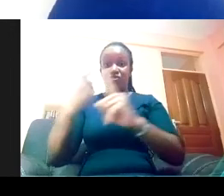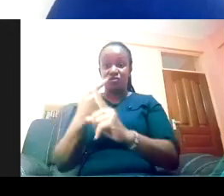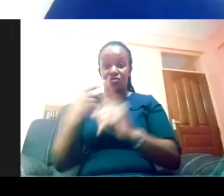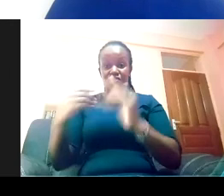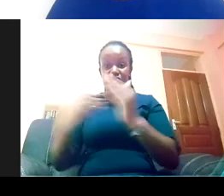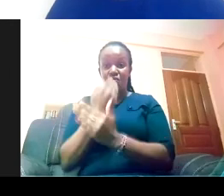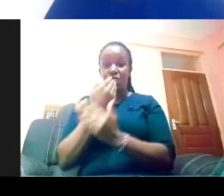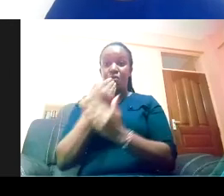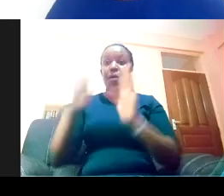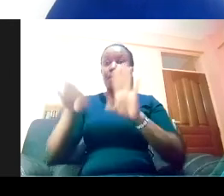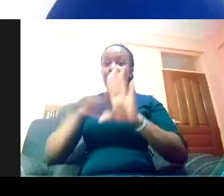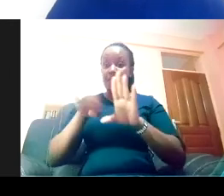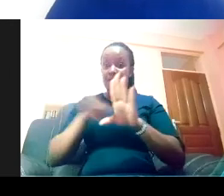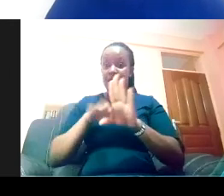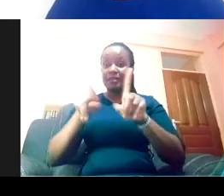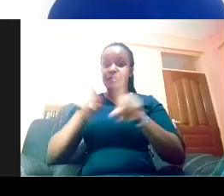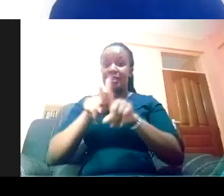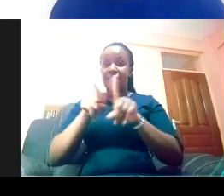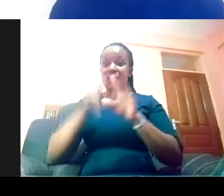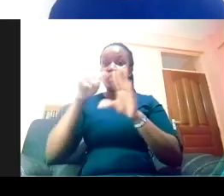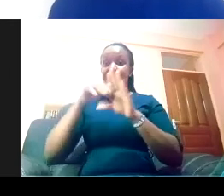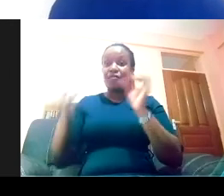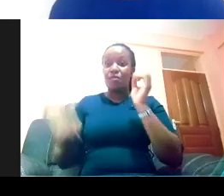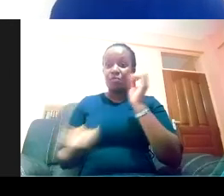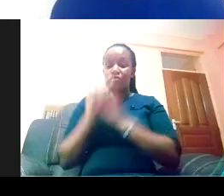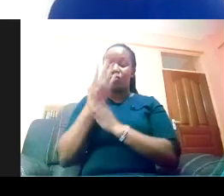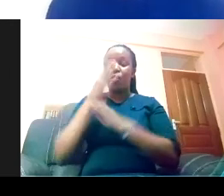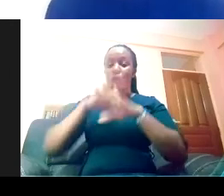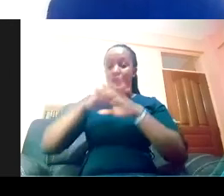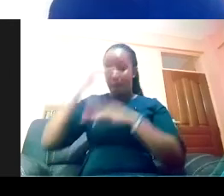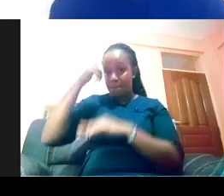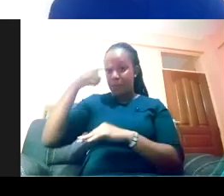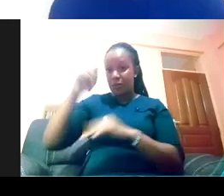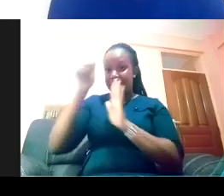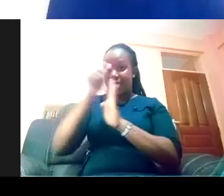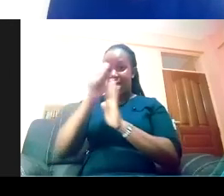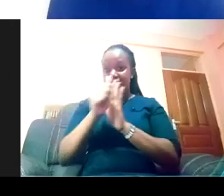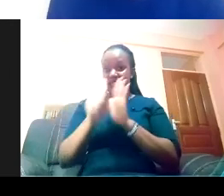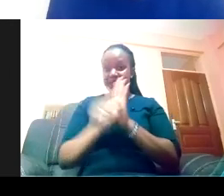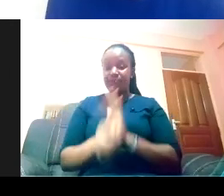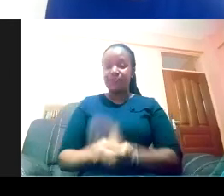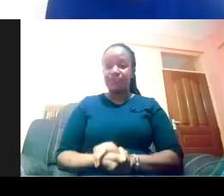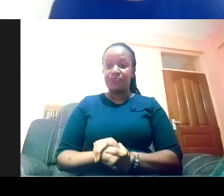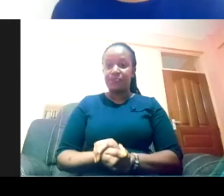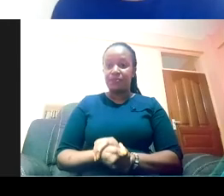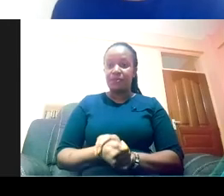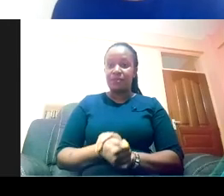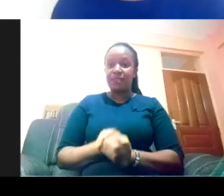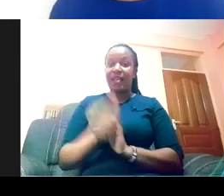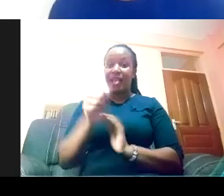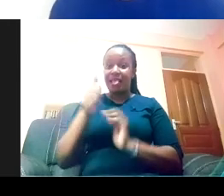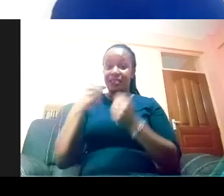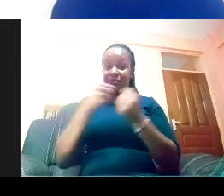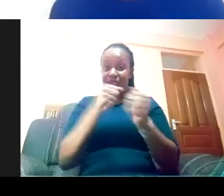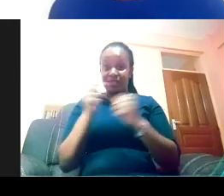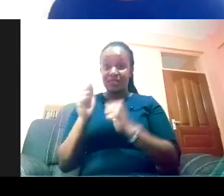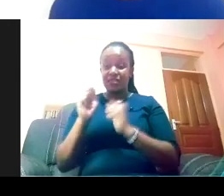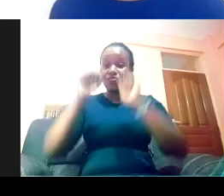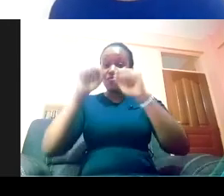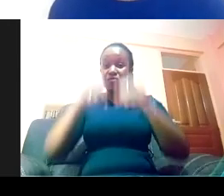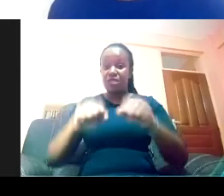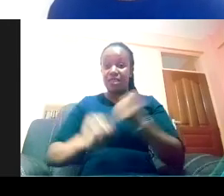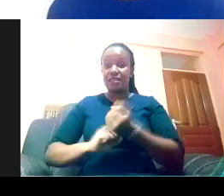in the formation of your federal policy agenda. Also, another step you can take is to support government-led